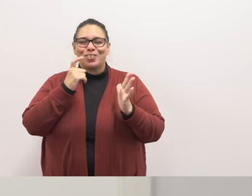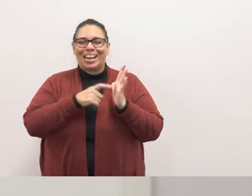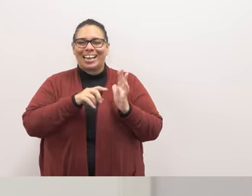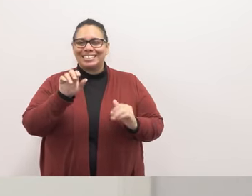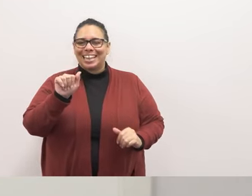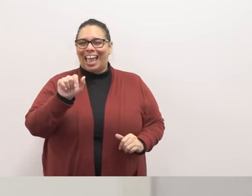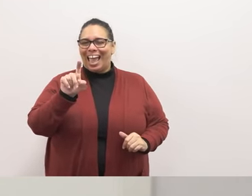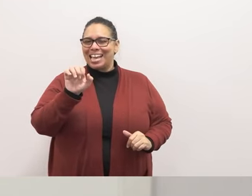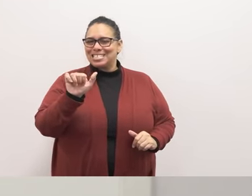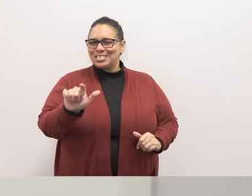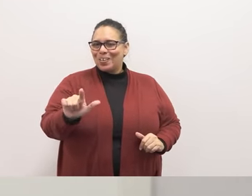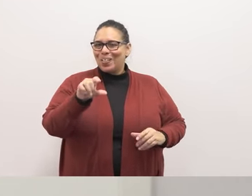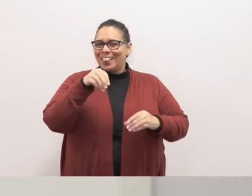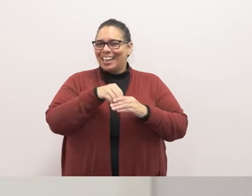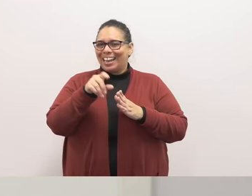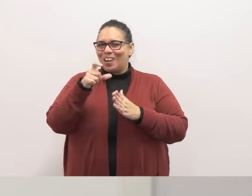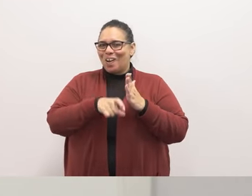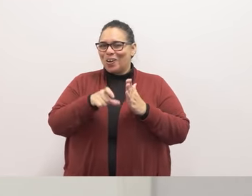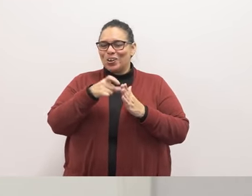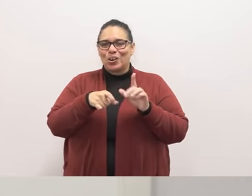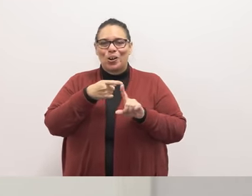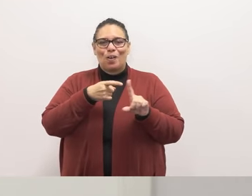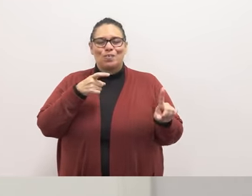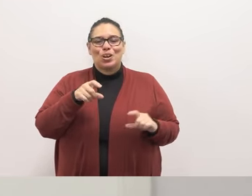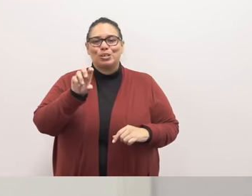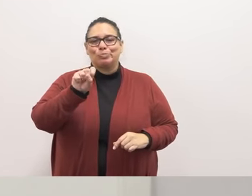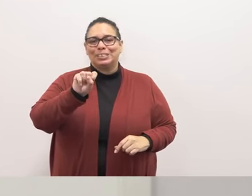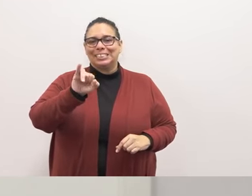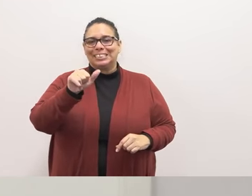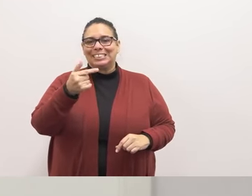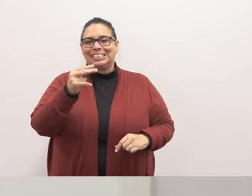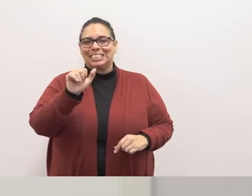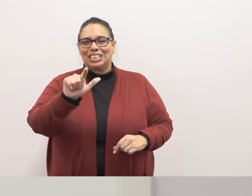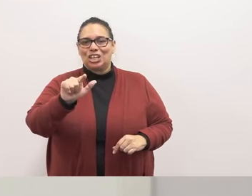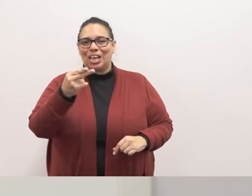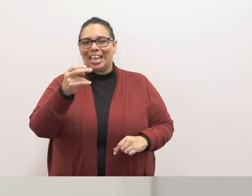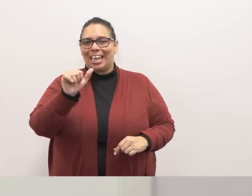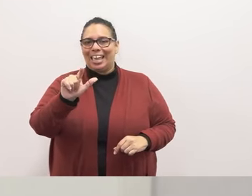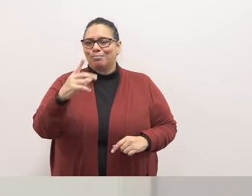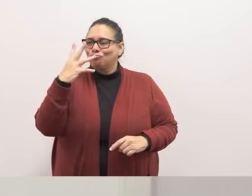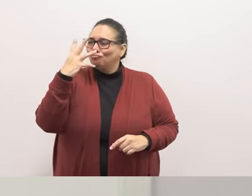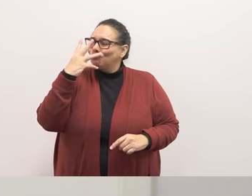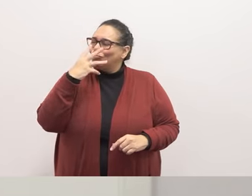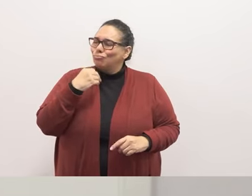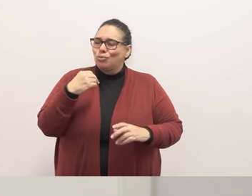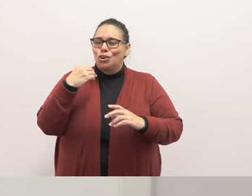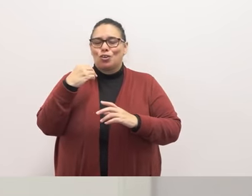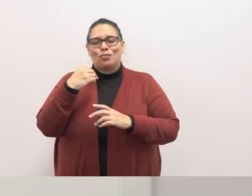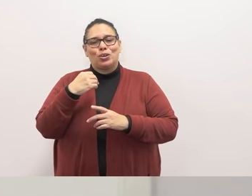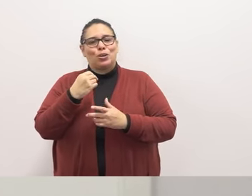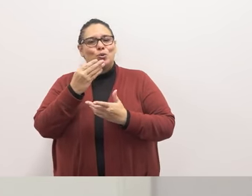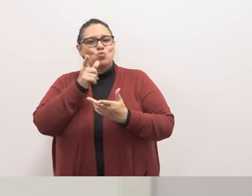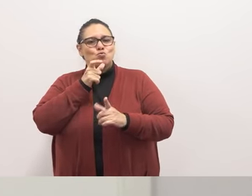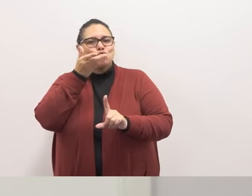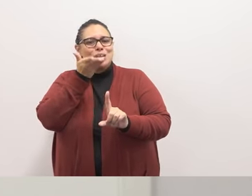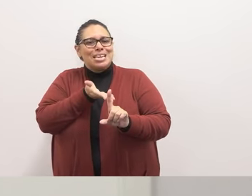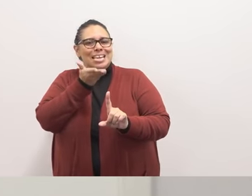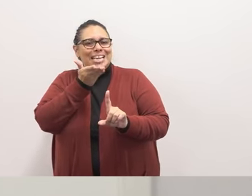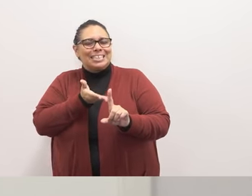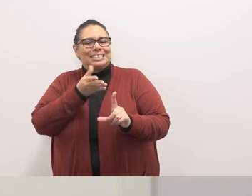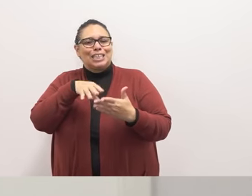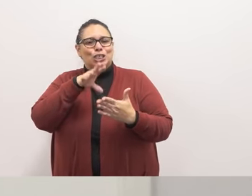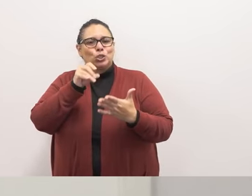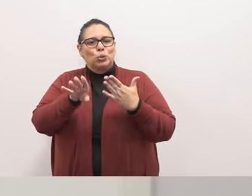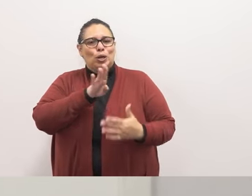in an article by the sig reporter from the signal hill tribune that paints a beautiful picture of who axel is as a student board member